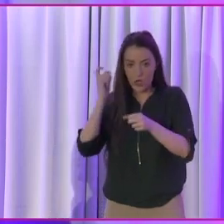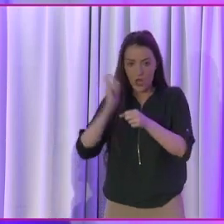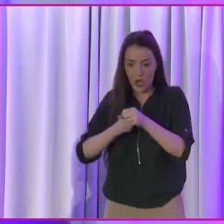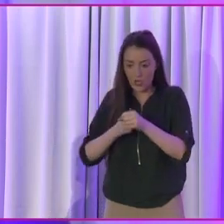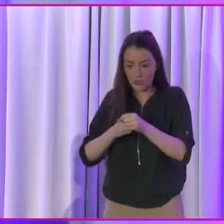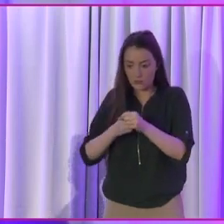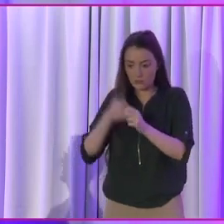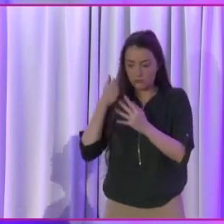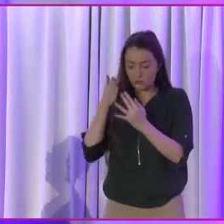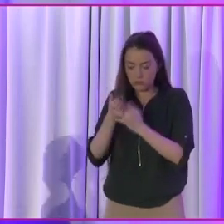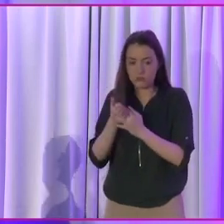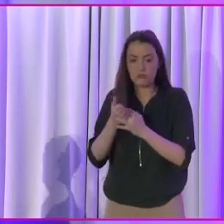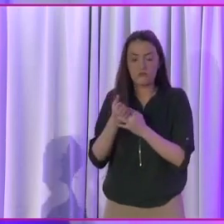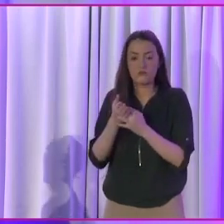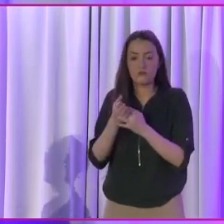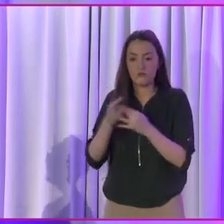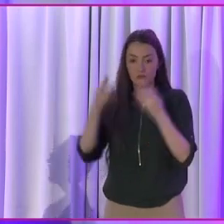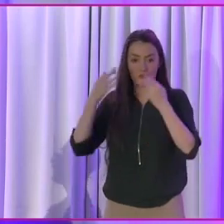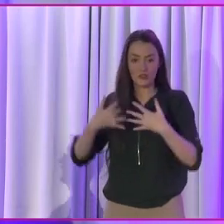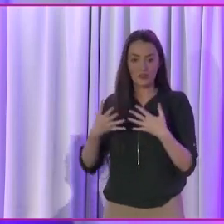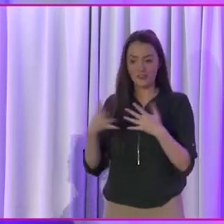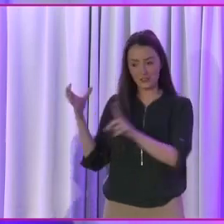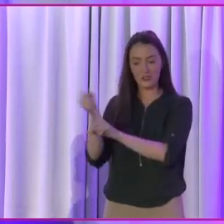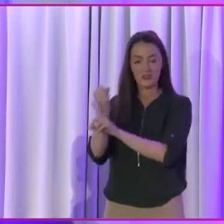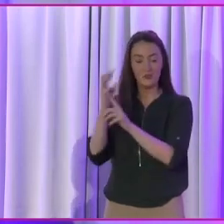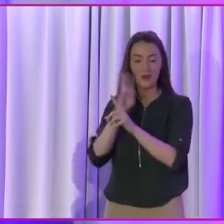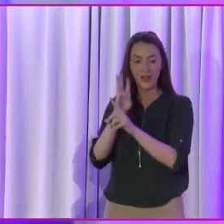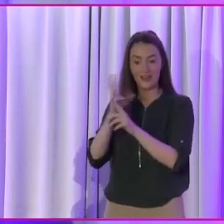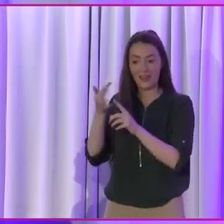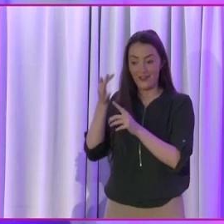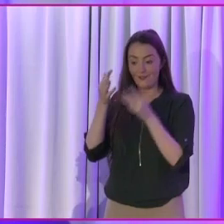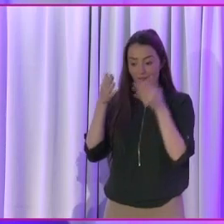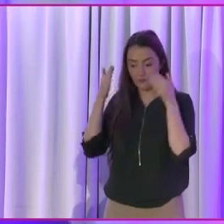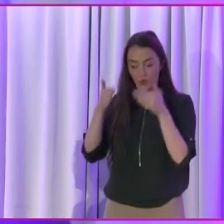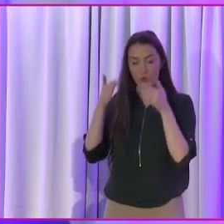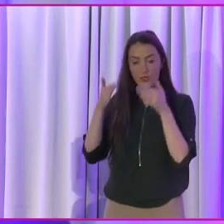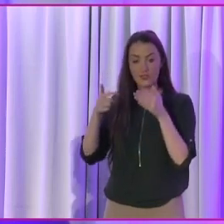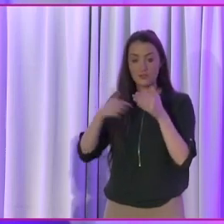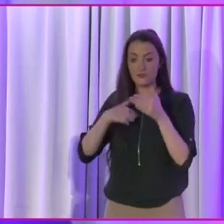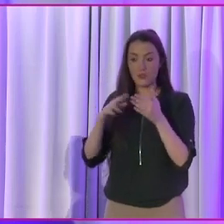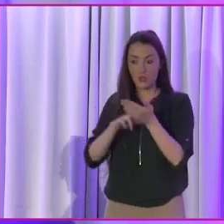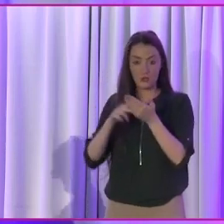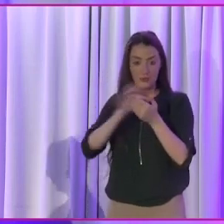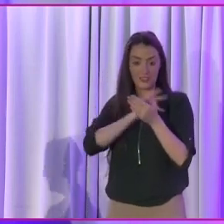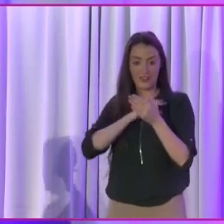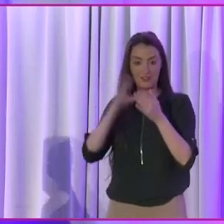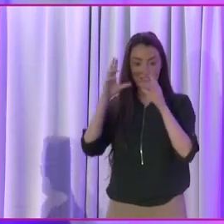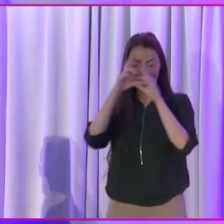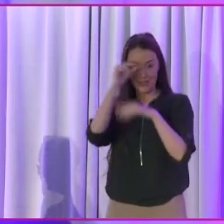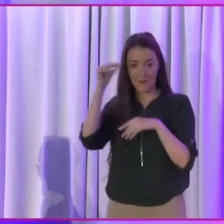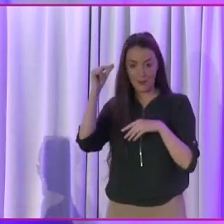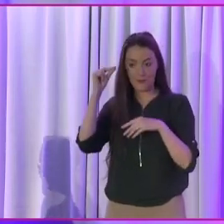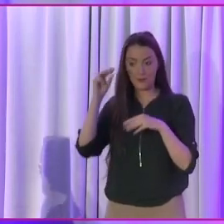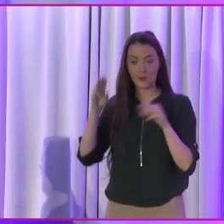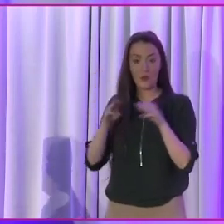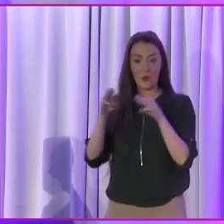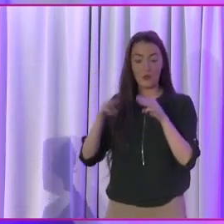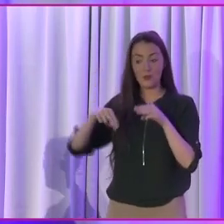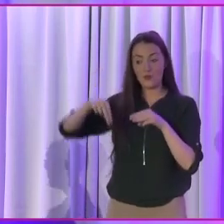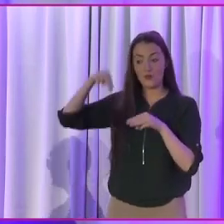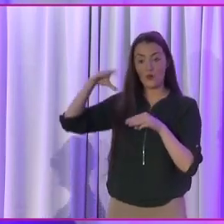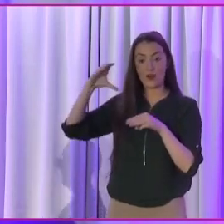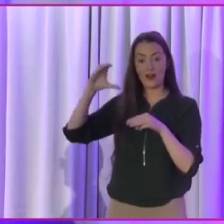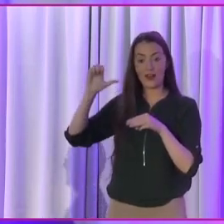Well, the results will come. And I use myself as an example when it comes to that. I got the opportunity, the people of North Clare